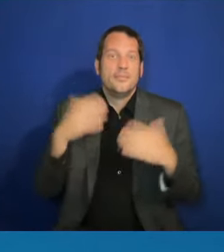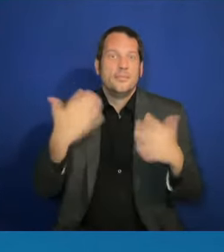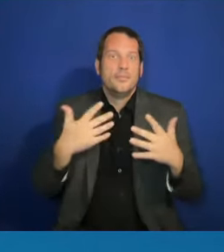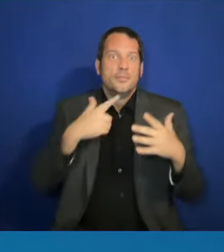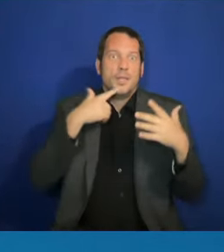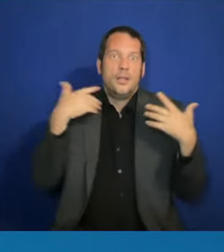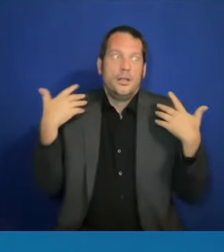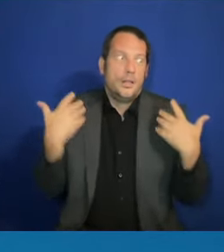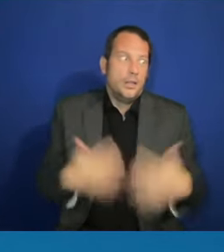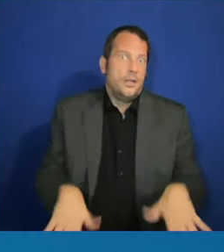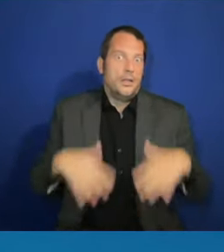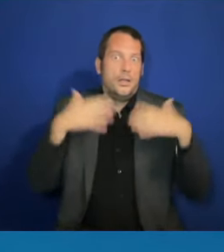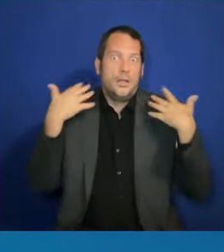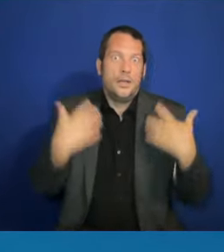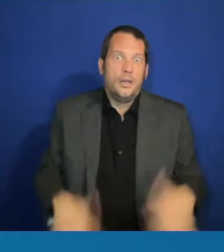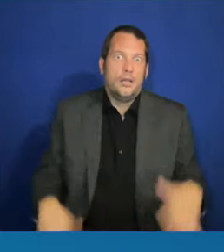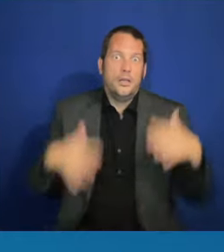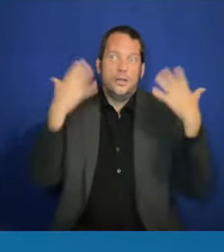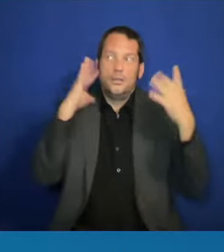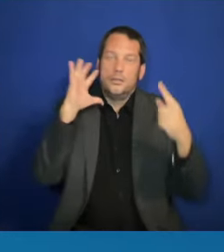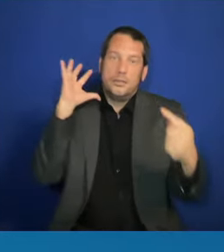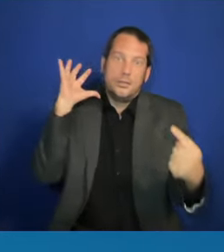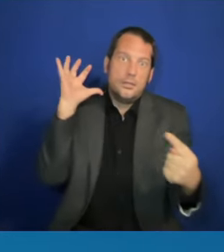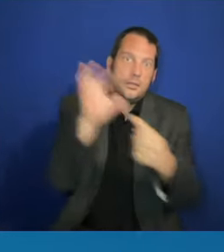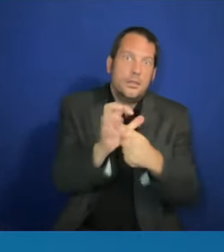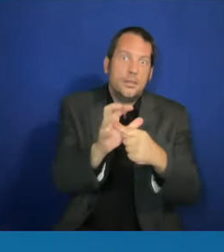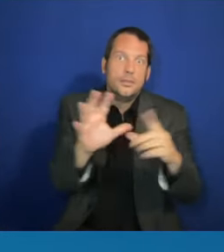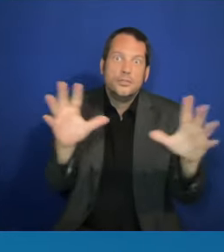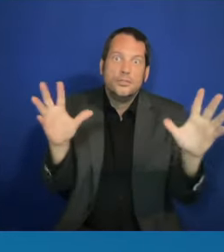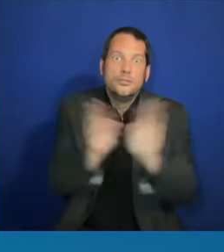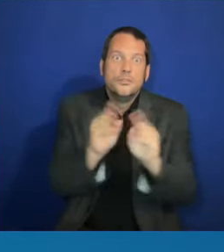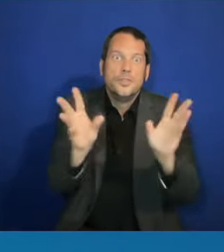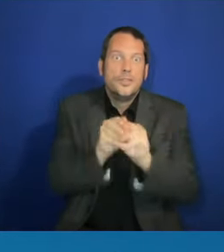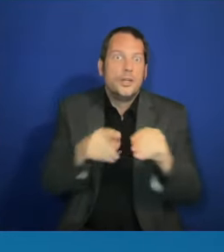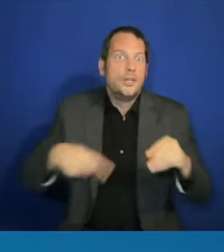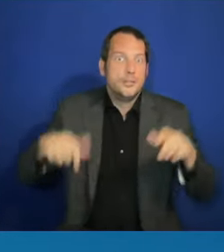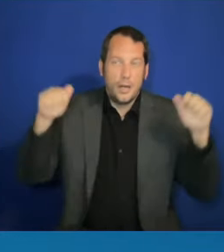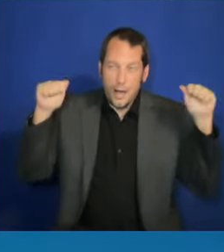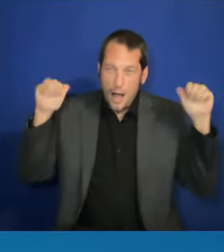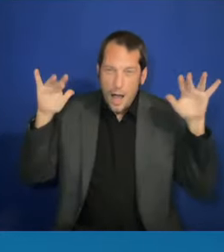best attendance so far. And so give yourself a round of applause.